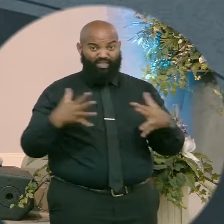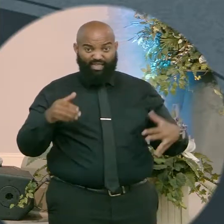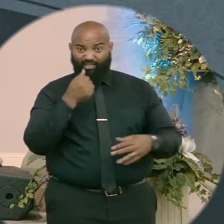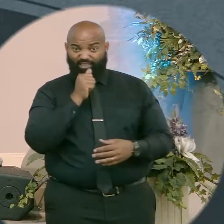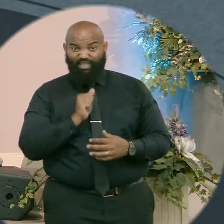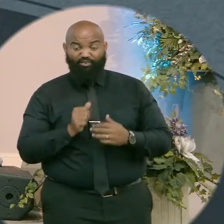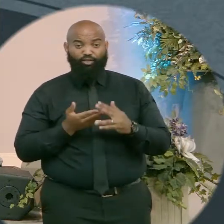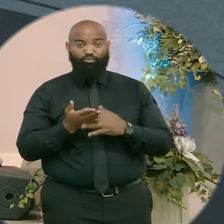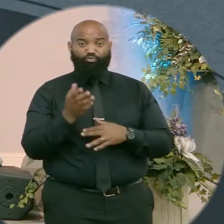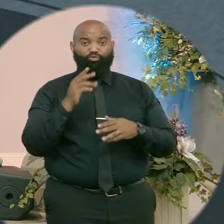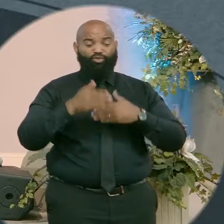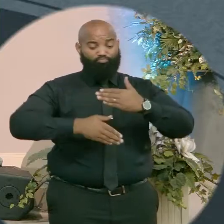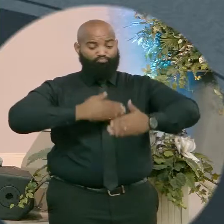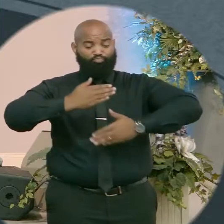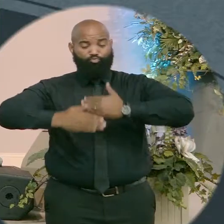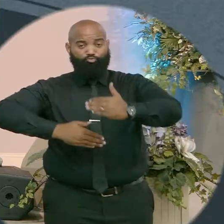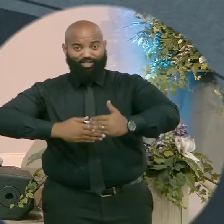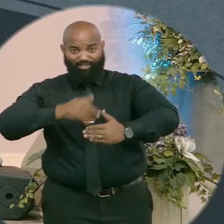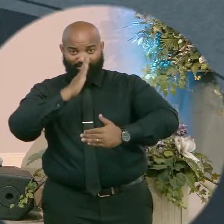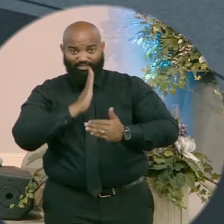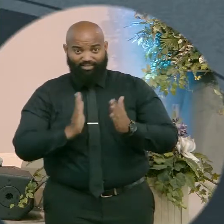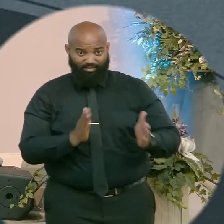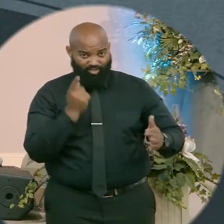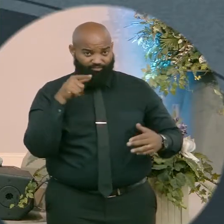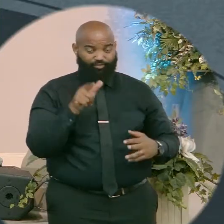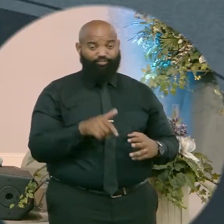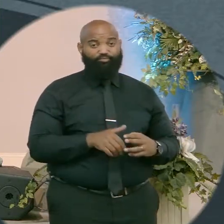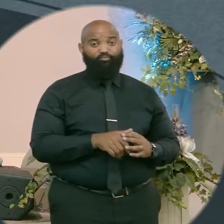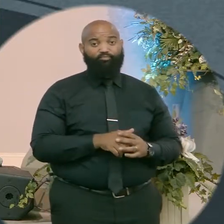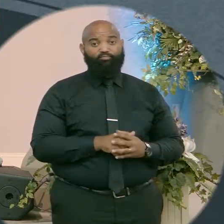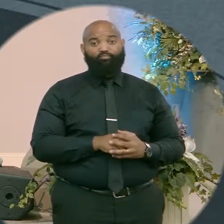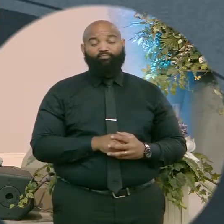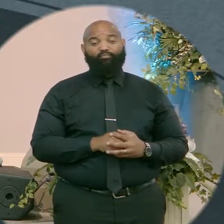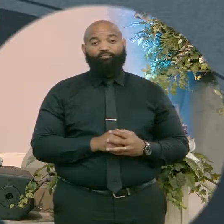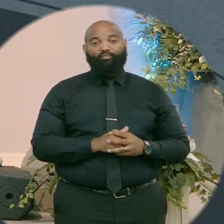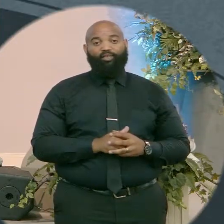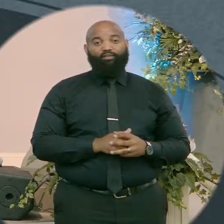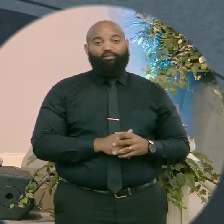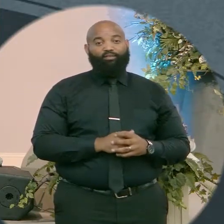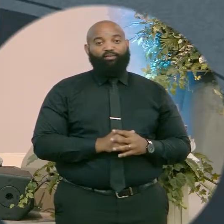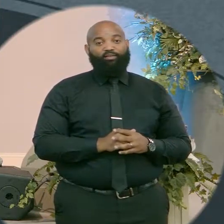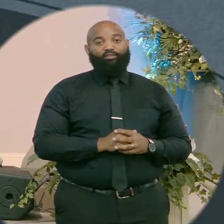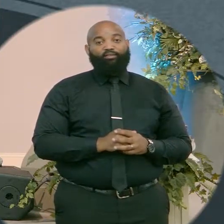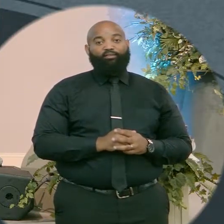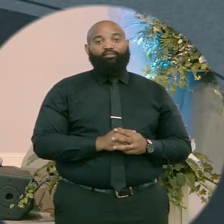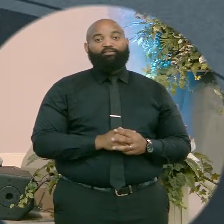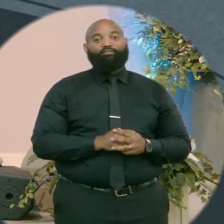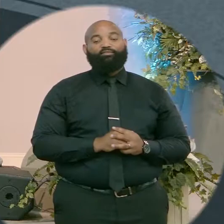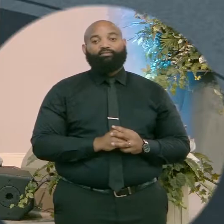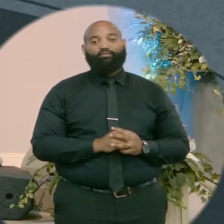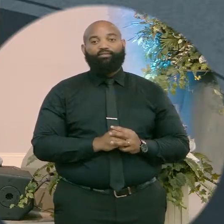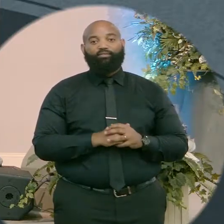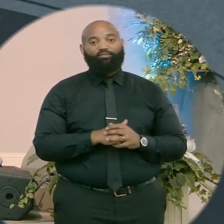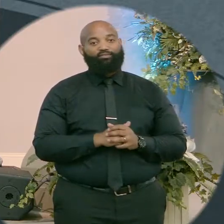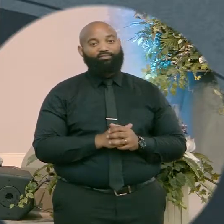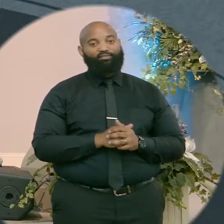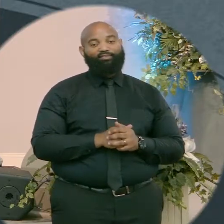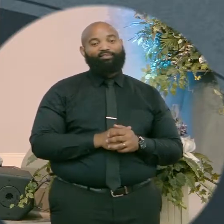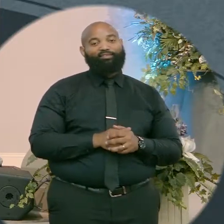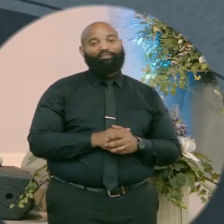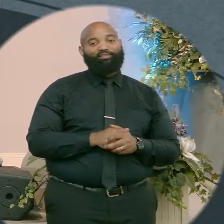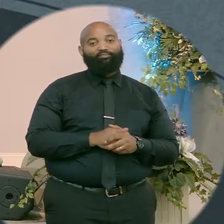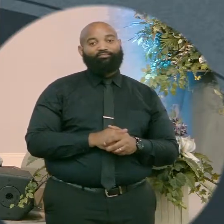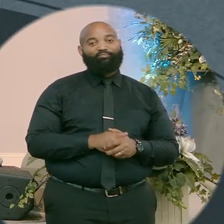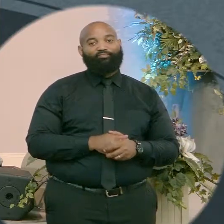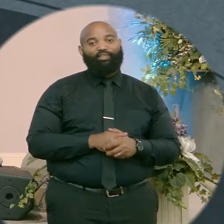to suffer through the process. Now, I'm taking my time walking through these verses because we got to get this. I'm